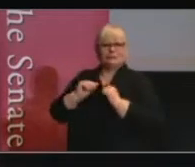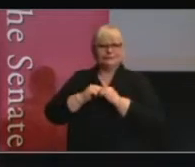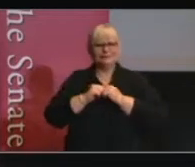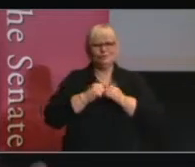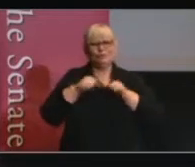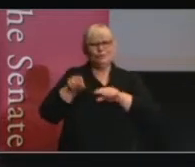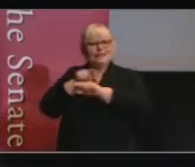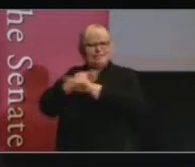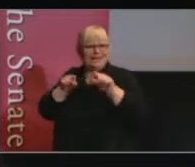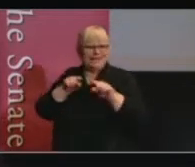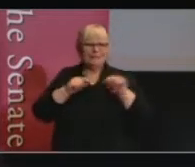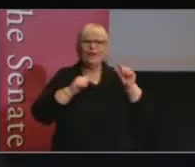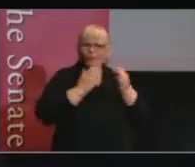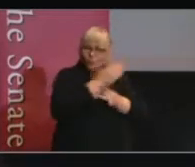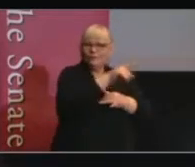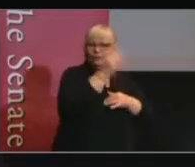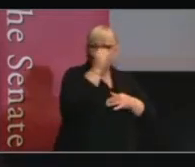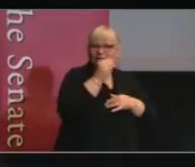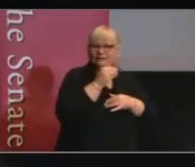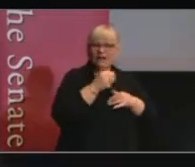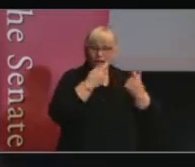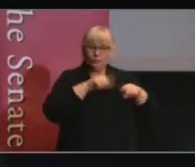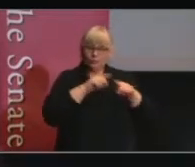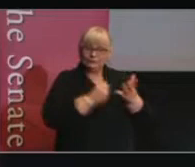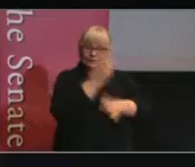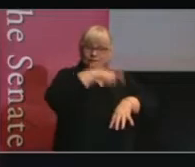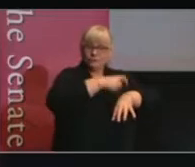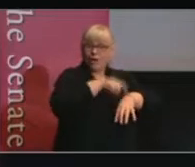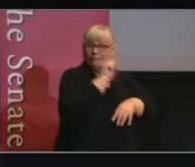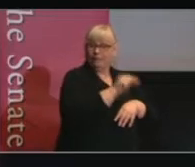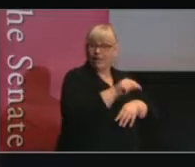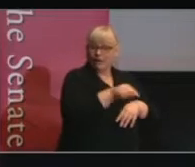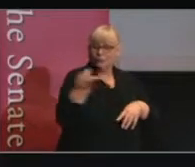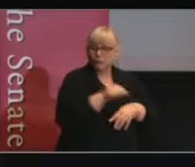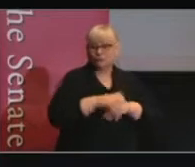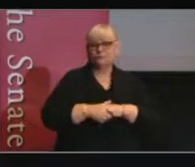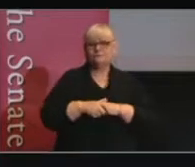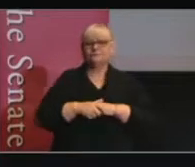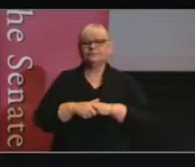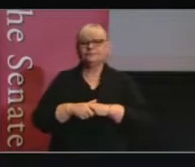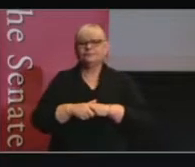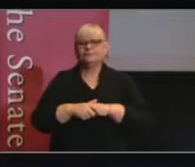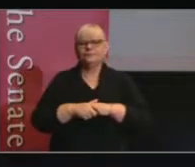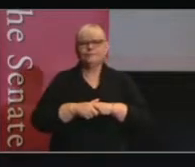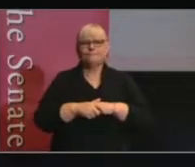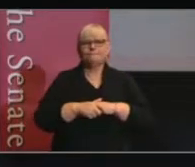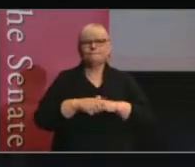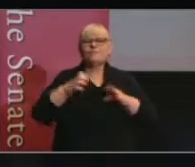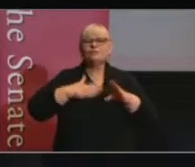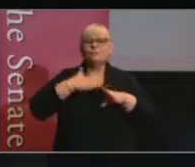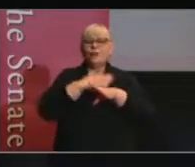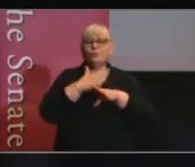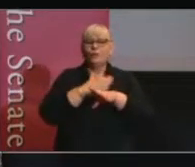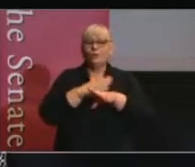and to think about this as a place of investment for deliberative forums. And my work with the